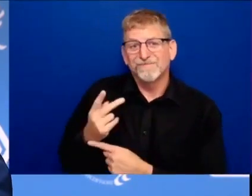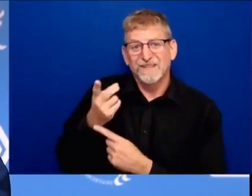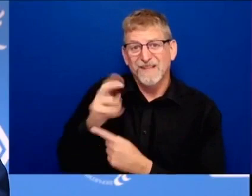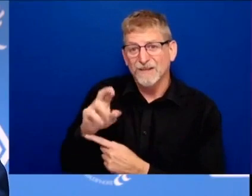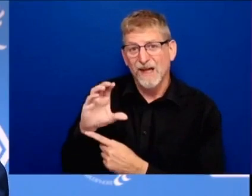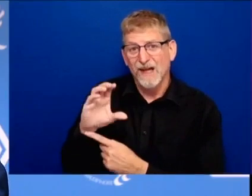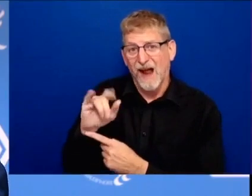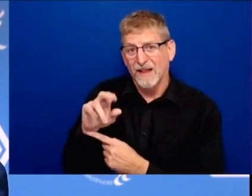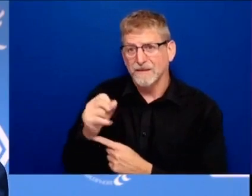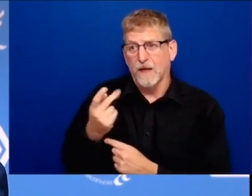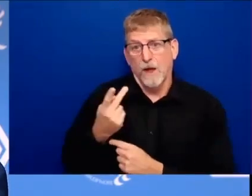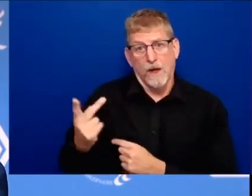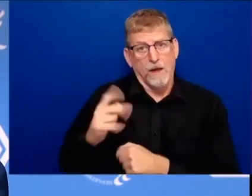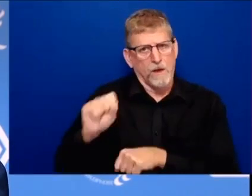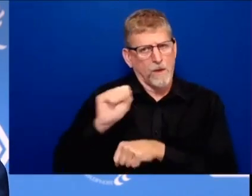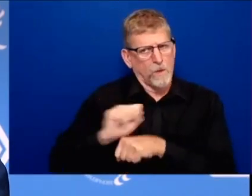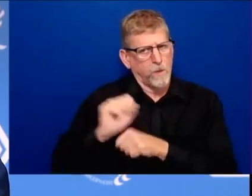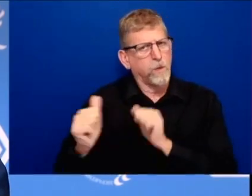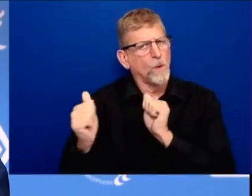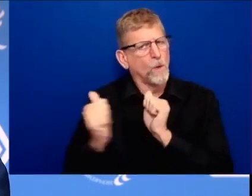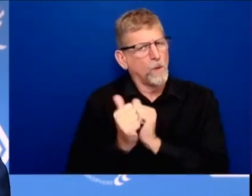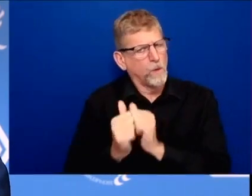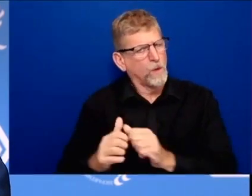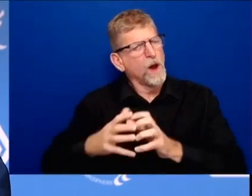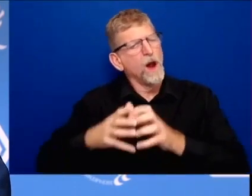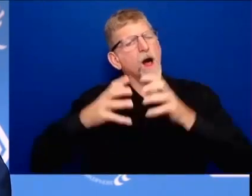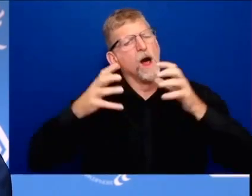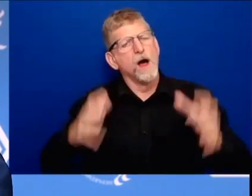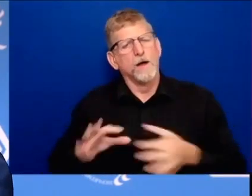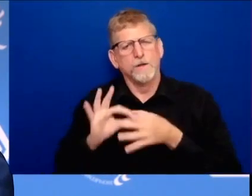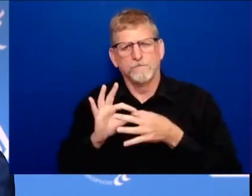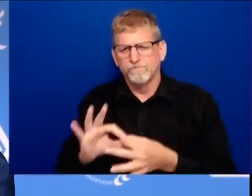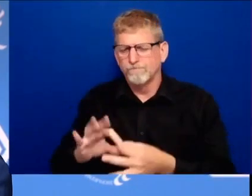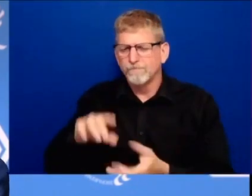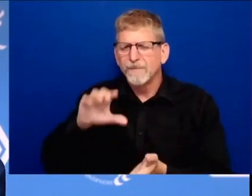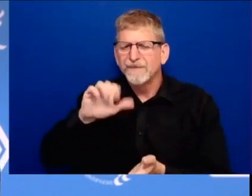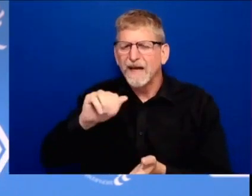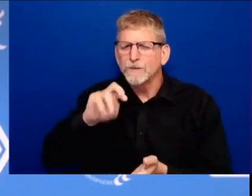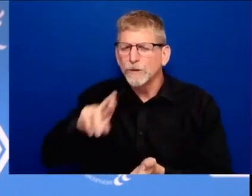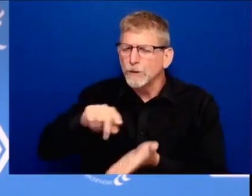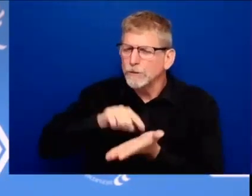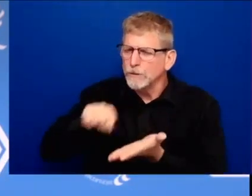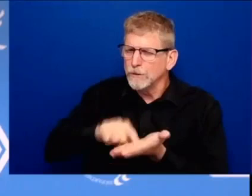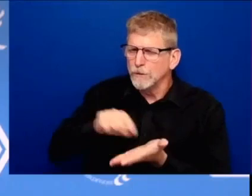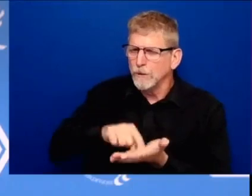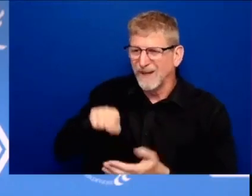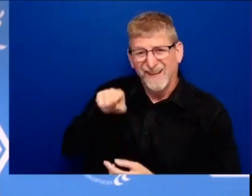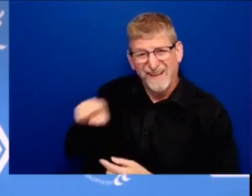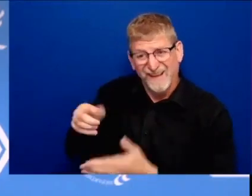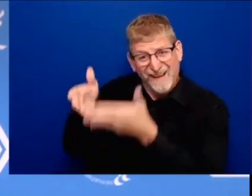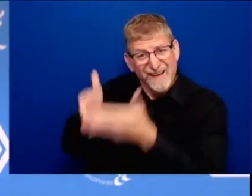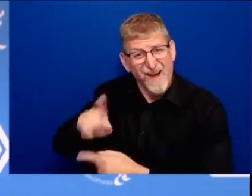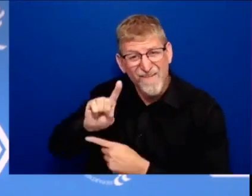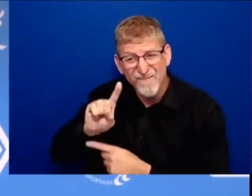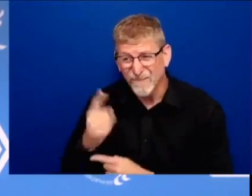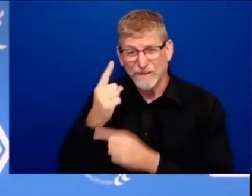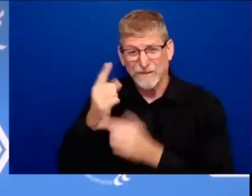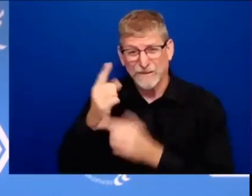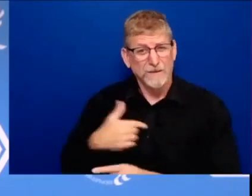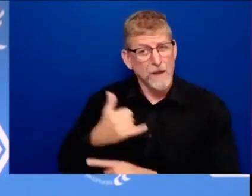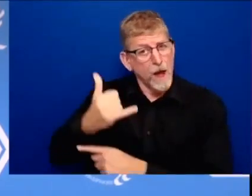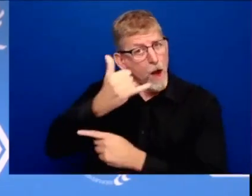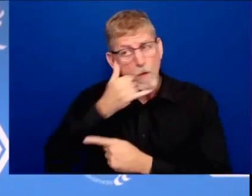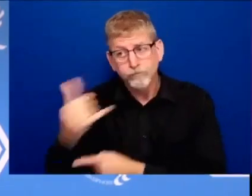i uh i said he's the first person i called to ask if he'd stay but then i was reminded i called dr fauci